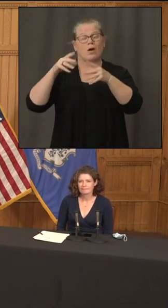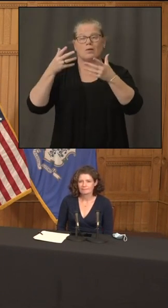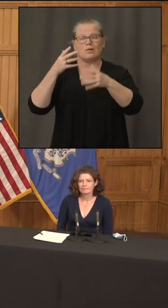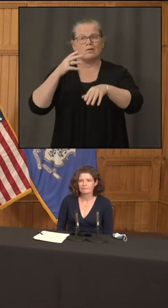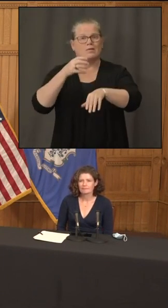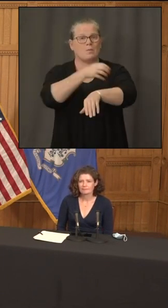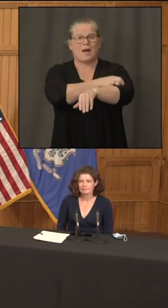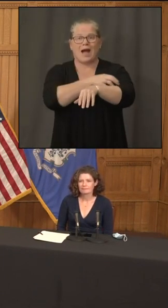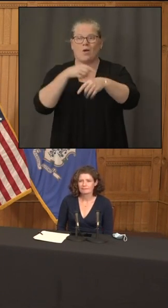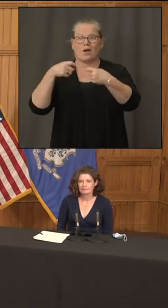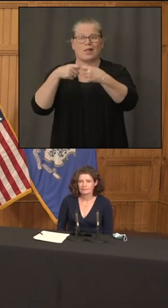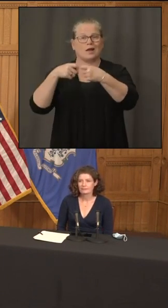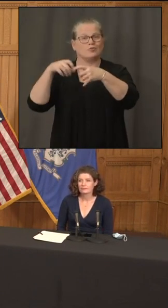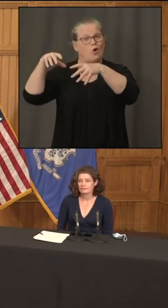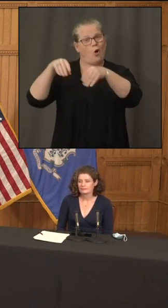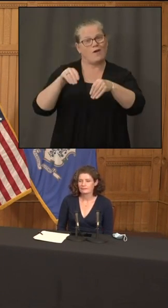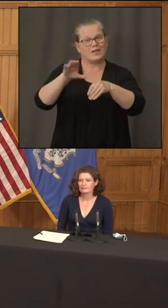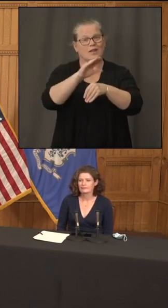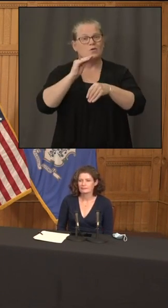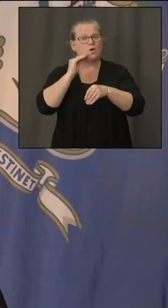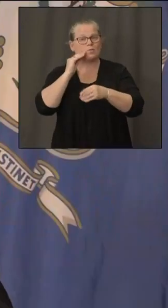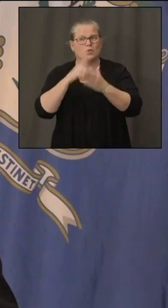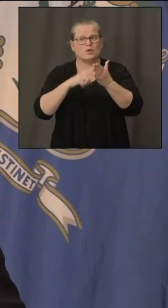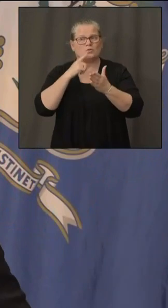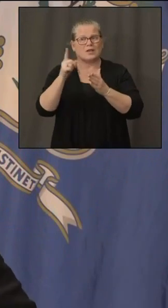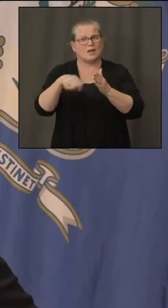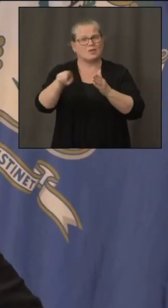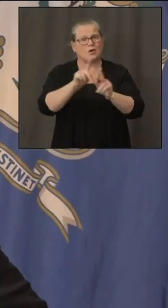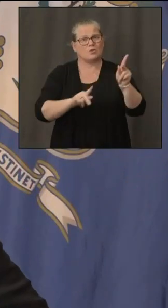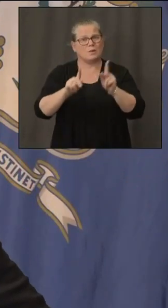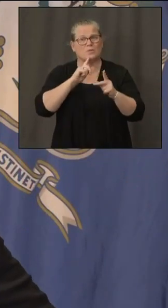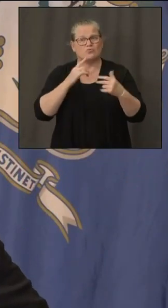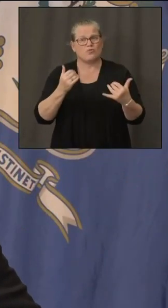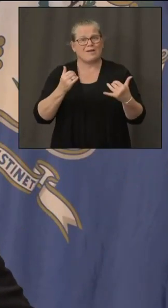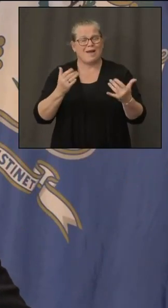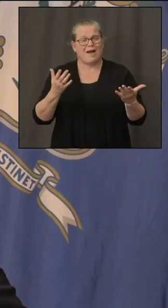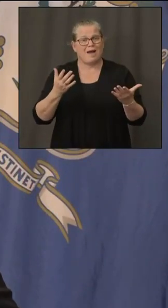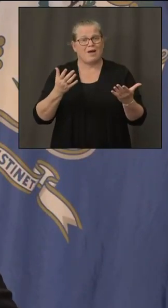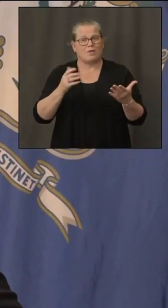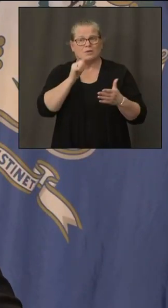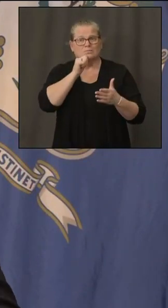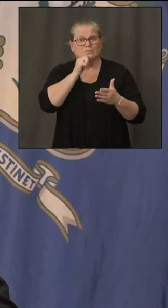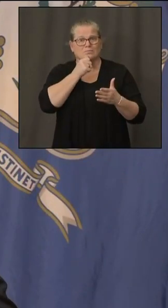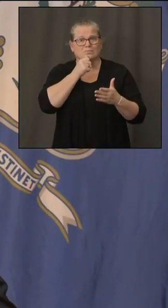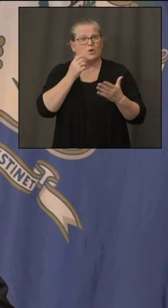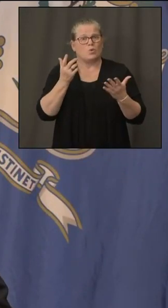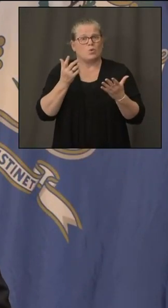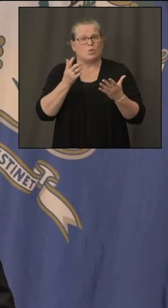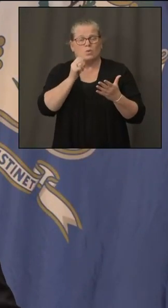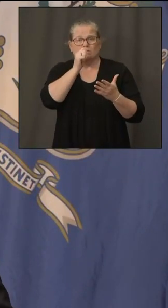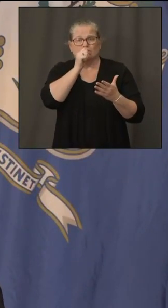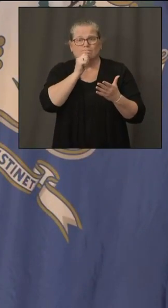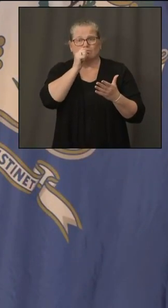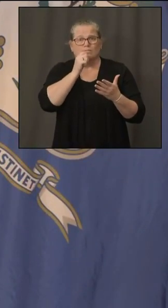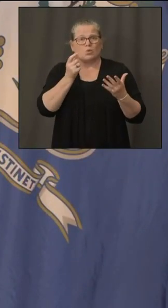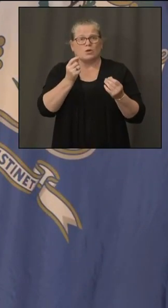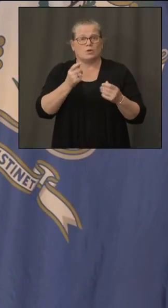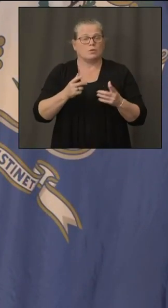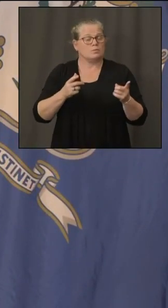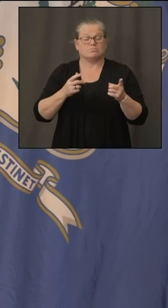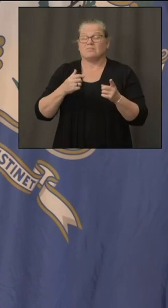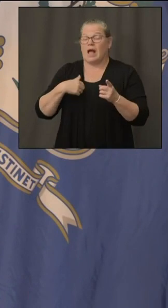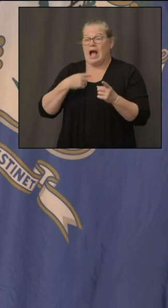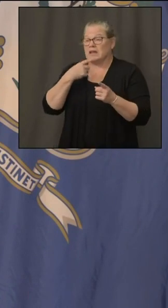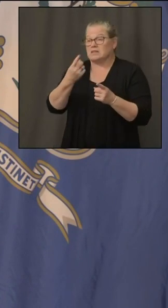people right now what do i say to those people right now that um that's why we're going flat out